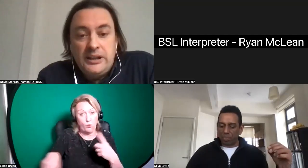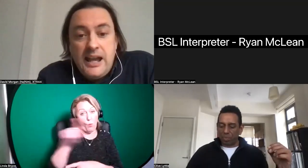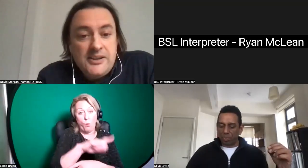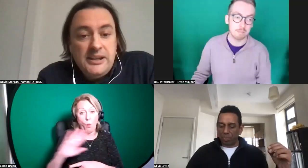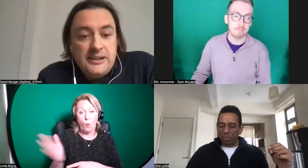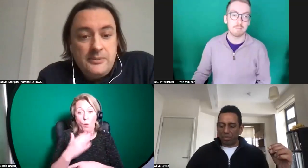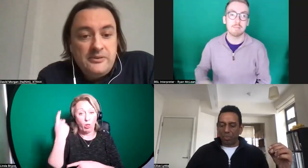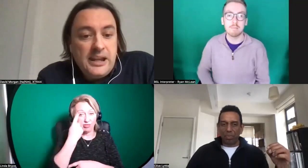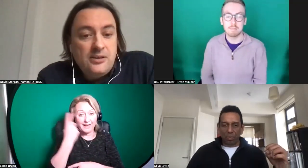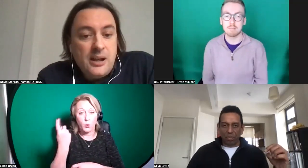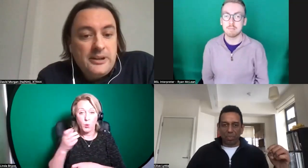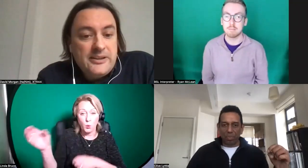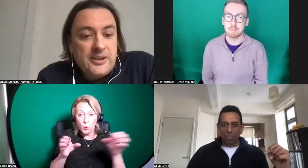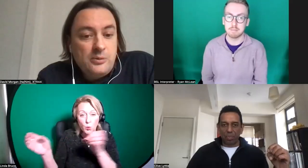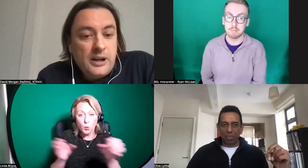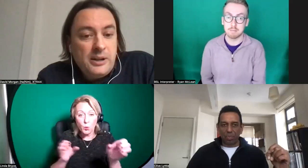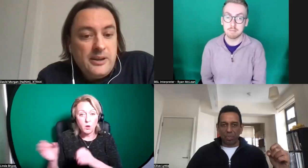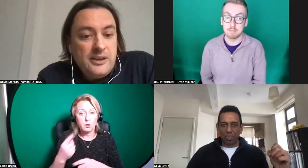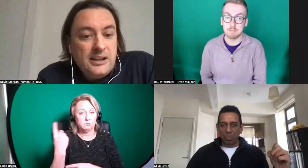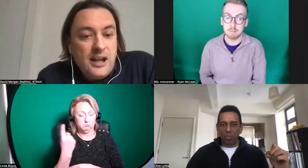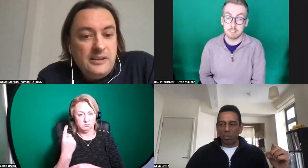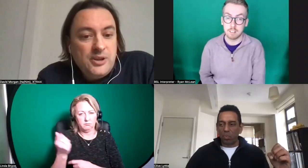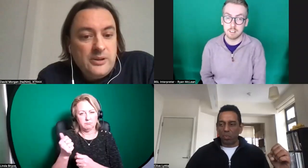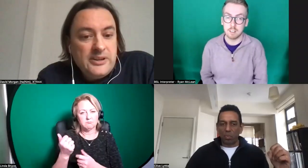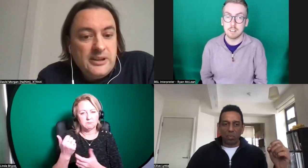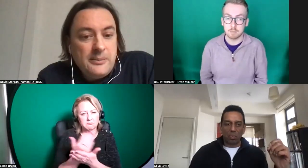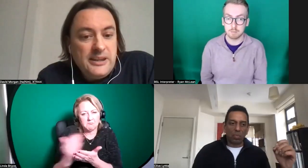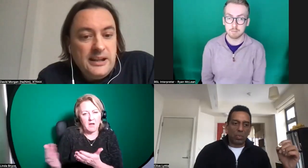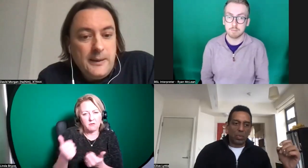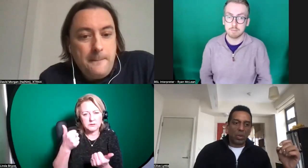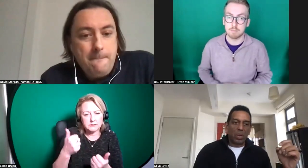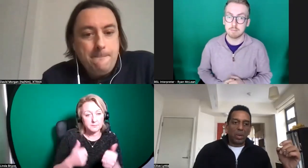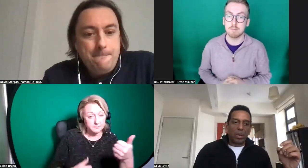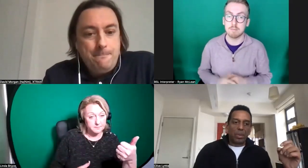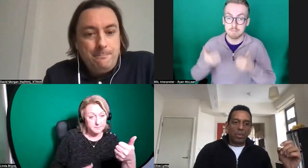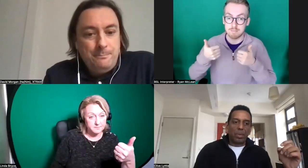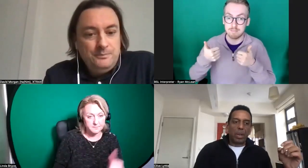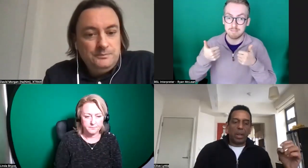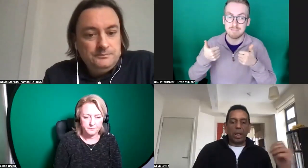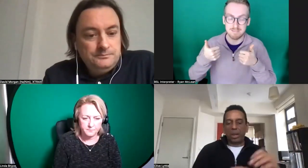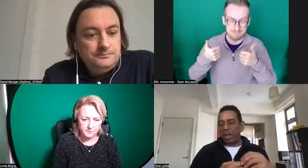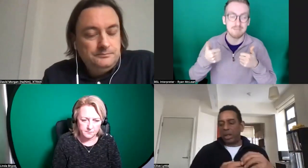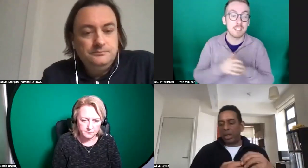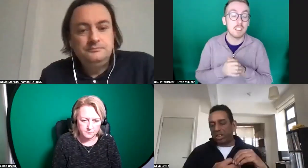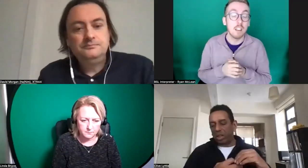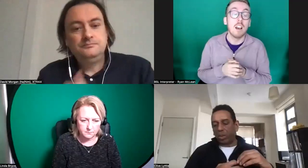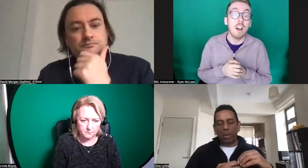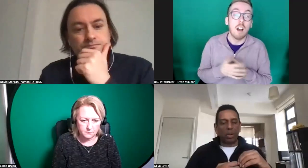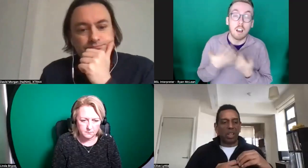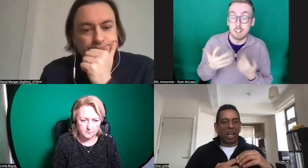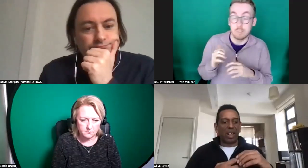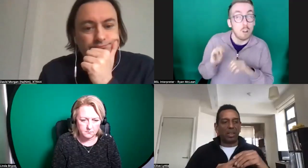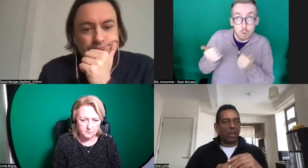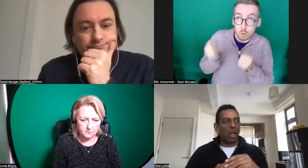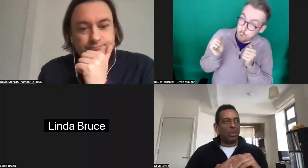terms of their casting in terms of kind of collaborators that we're working with uh clive do you want to come in there no it's it's it's a good way